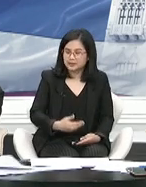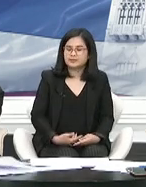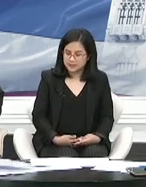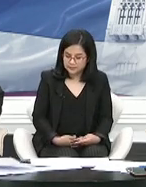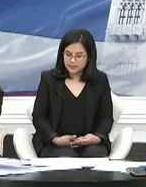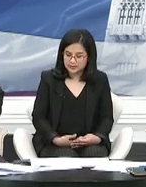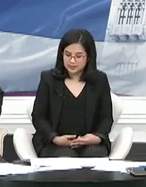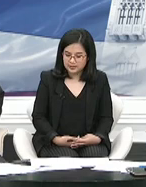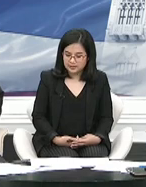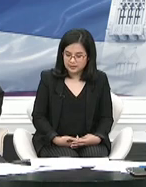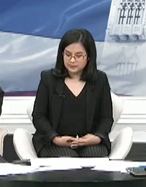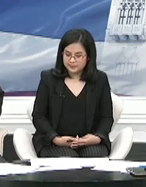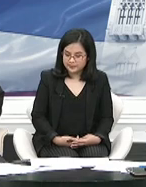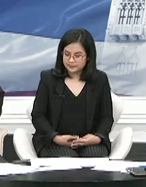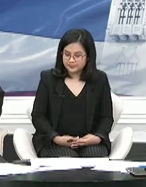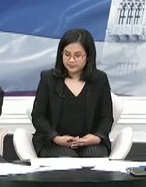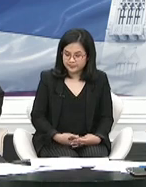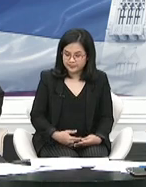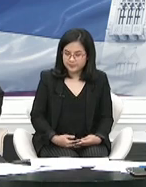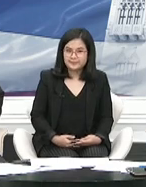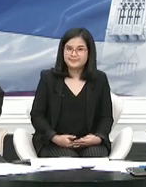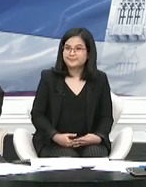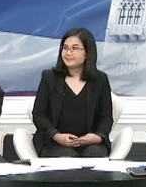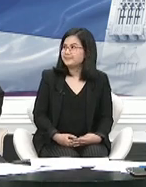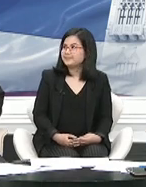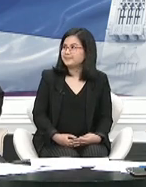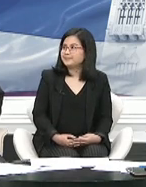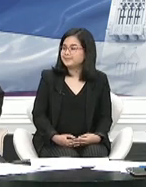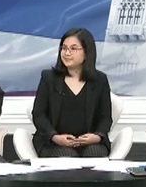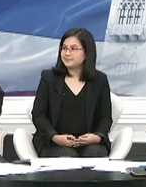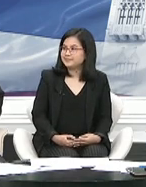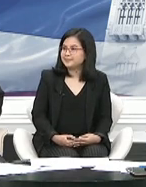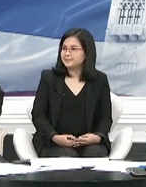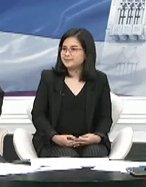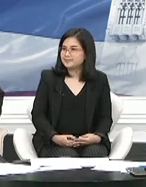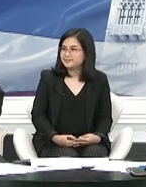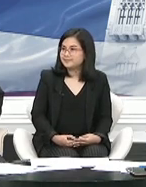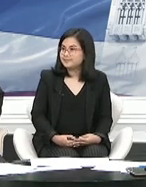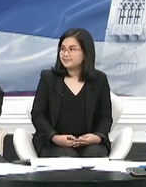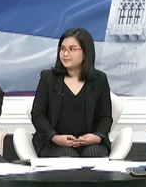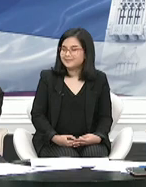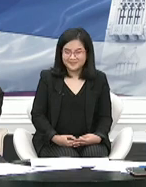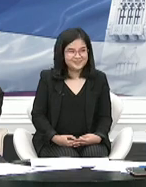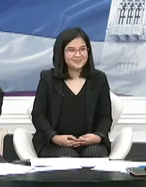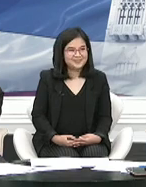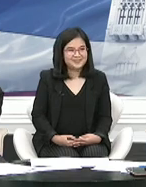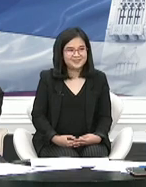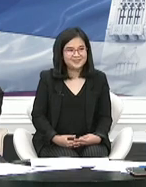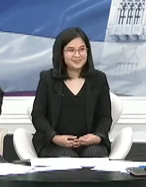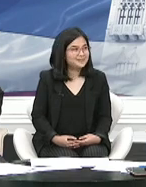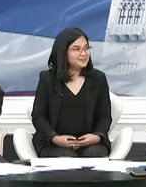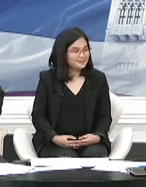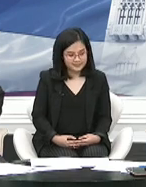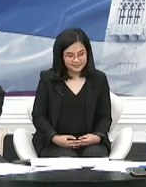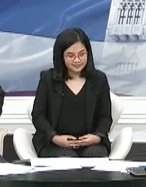issues. I see. Yeah. Okay. All right. So this is what we find in the social media. Yes.